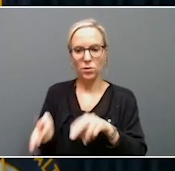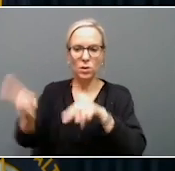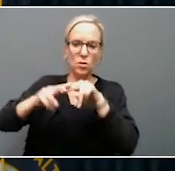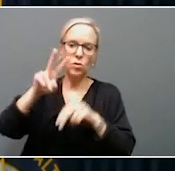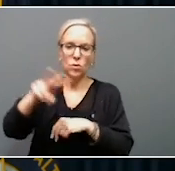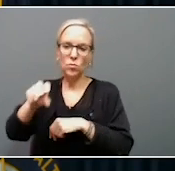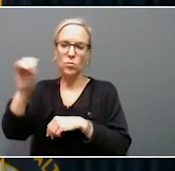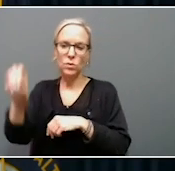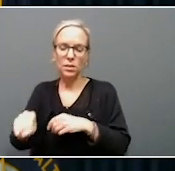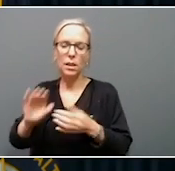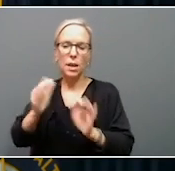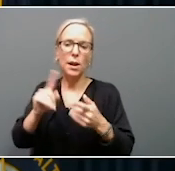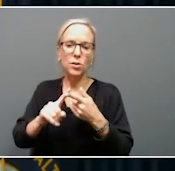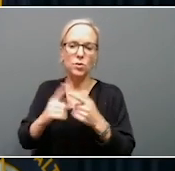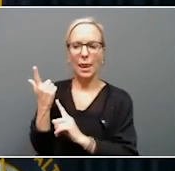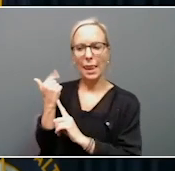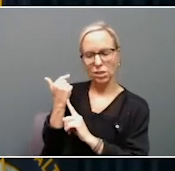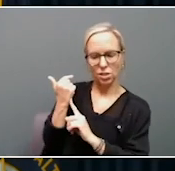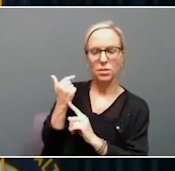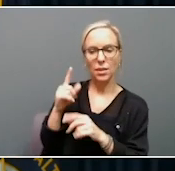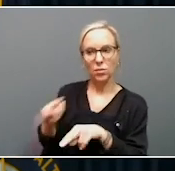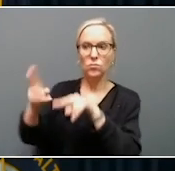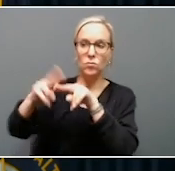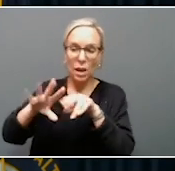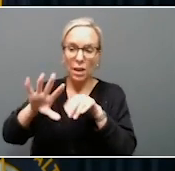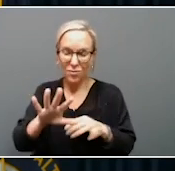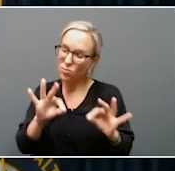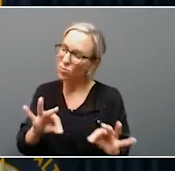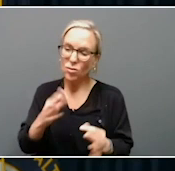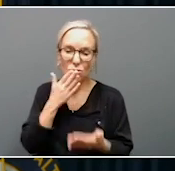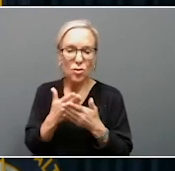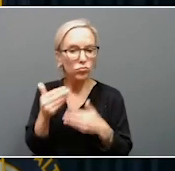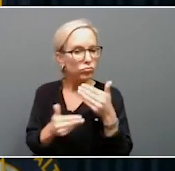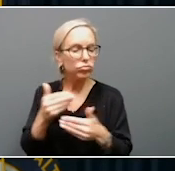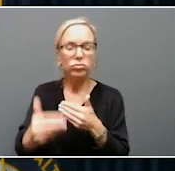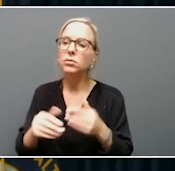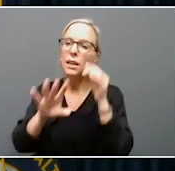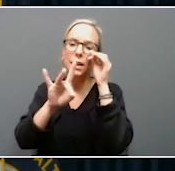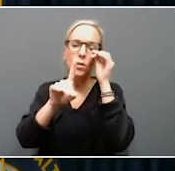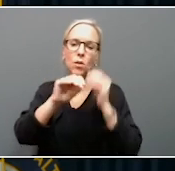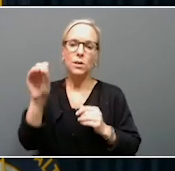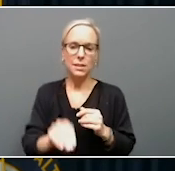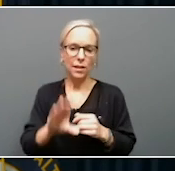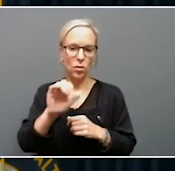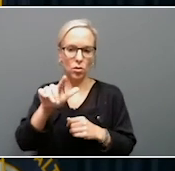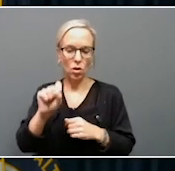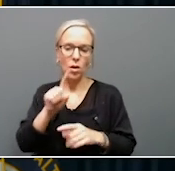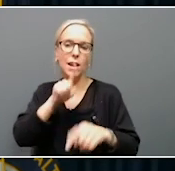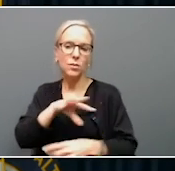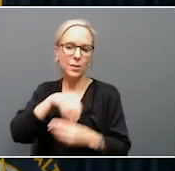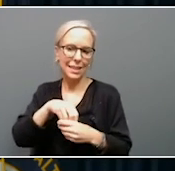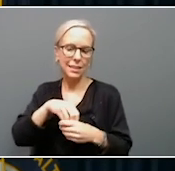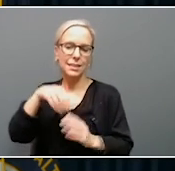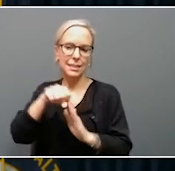to the prior 12-month period. That is good progress. Currently, 81% of all calls are answered in-state at an average